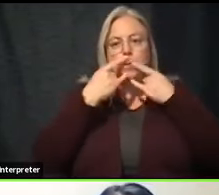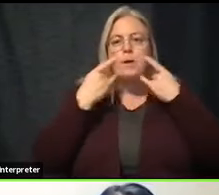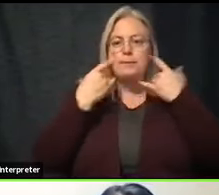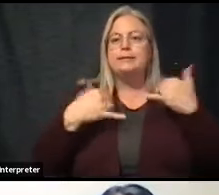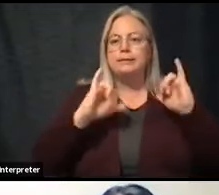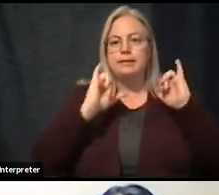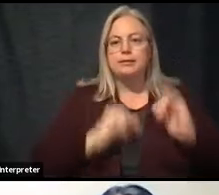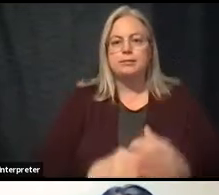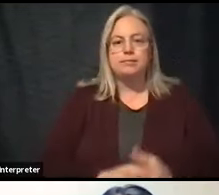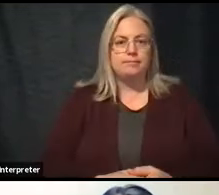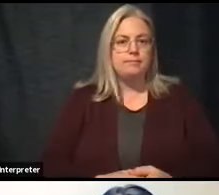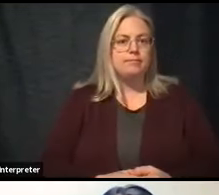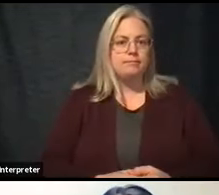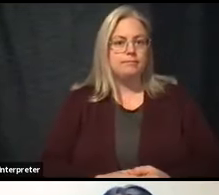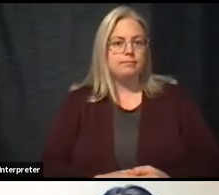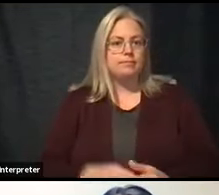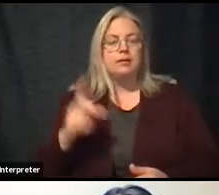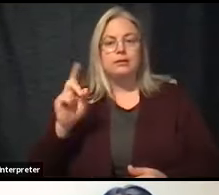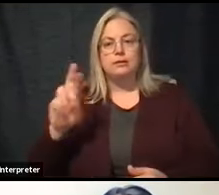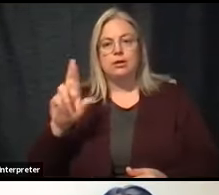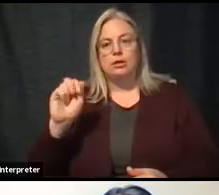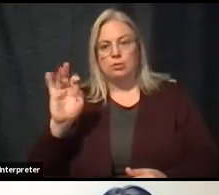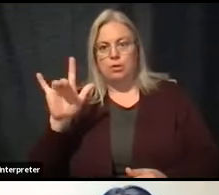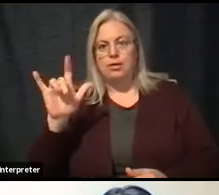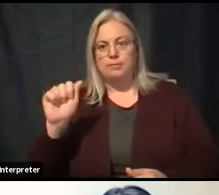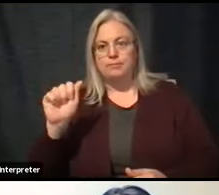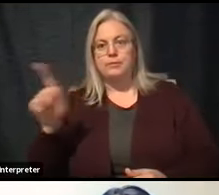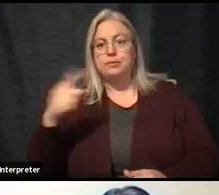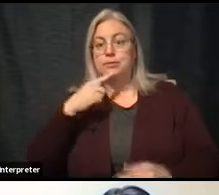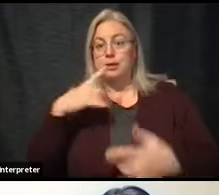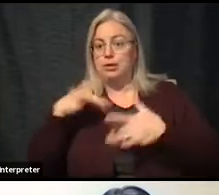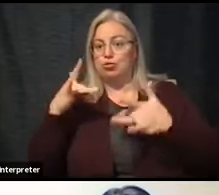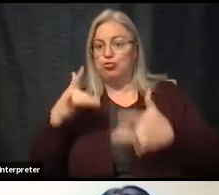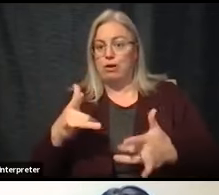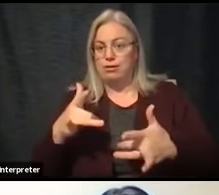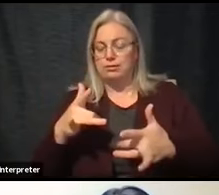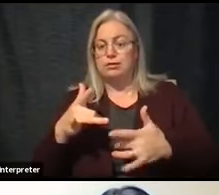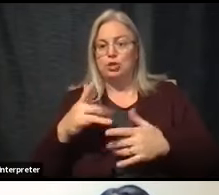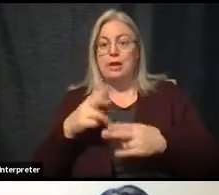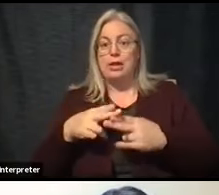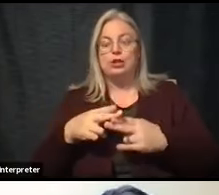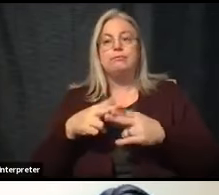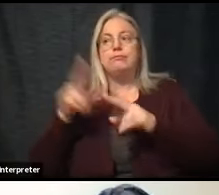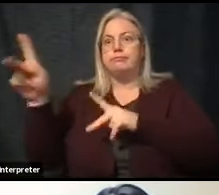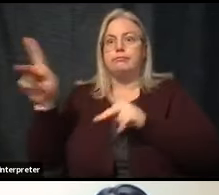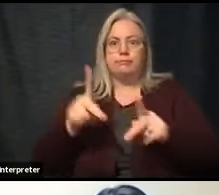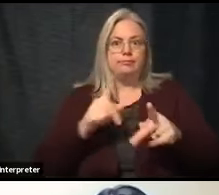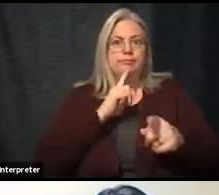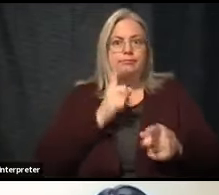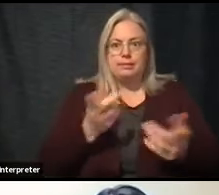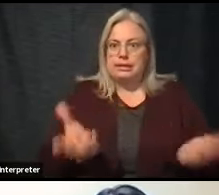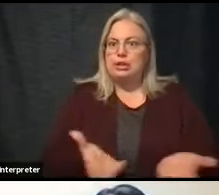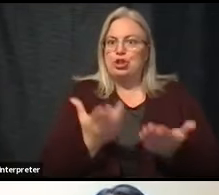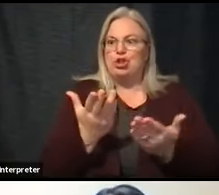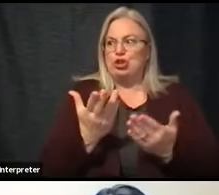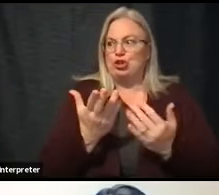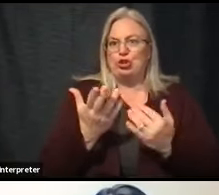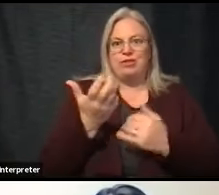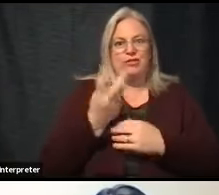wearing those masks. And that trend that you talked about is also true here. The past couple of